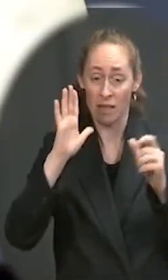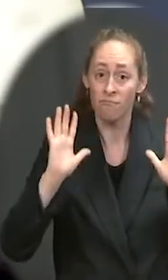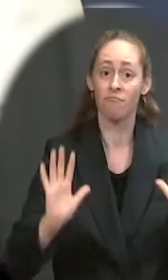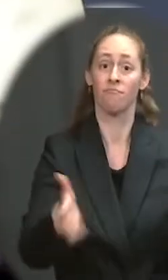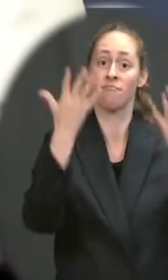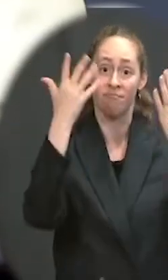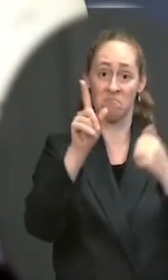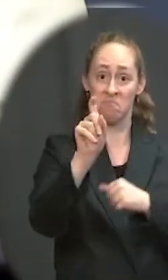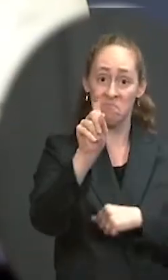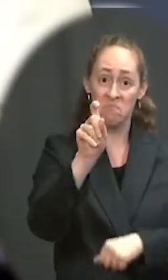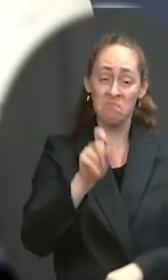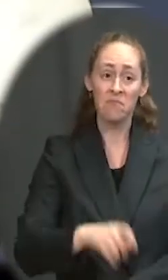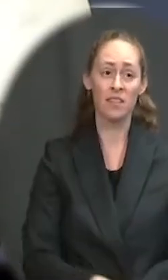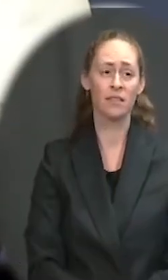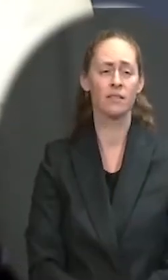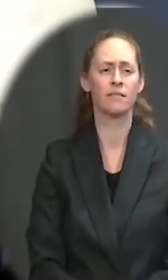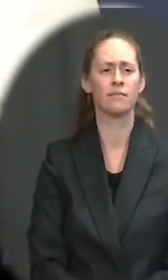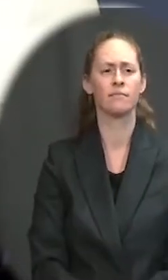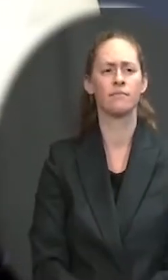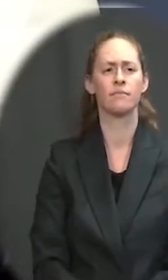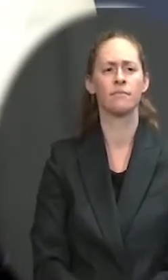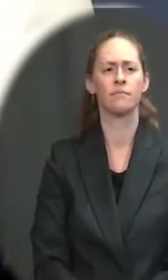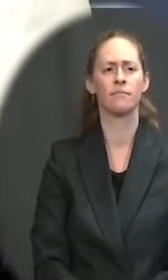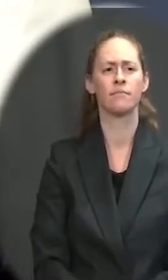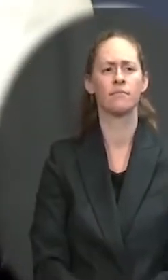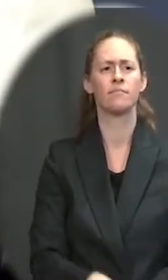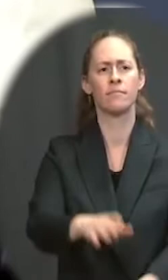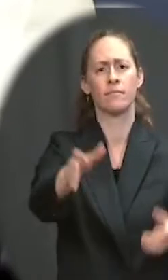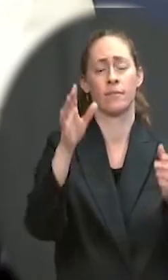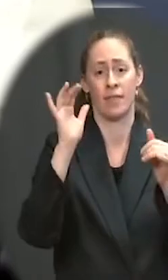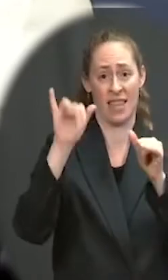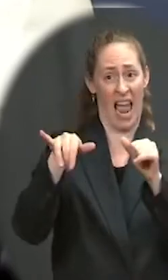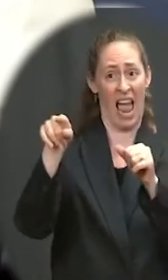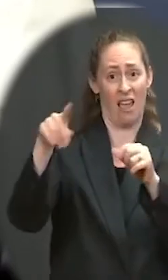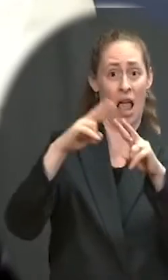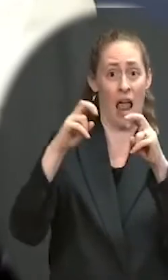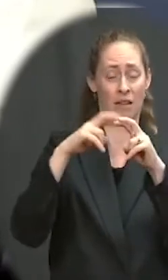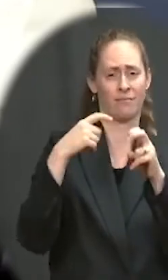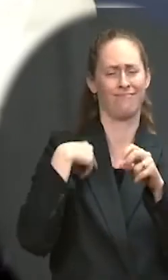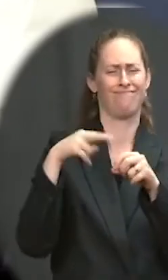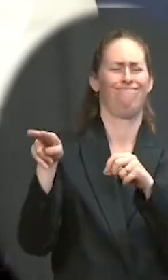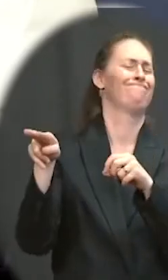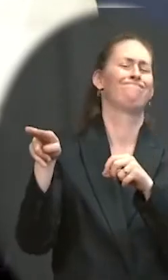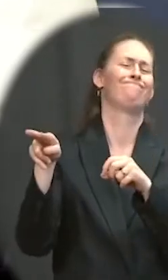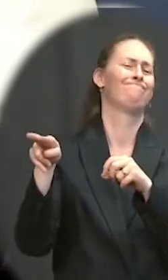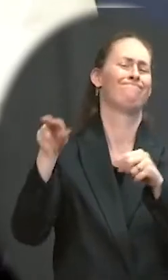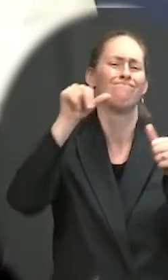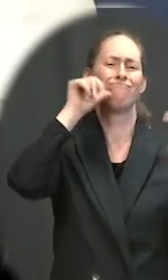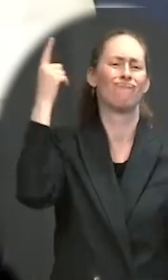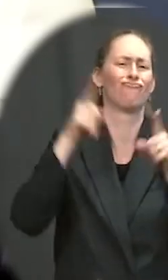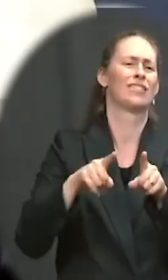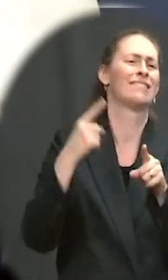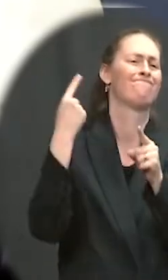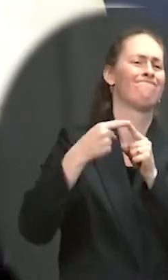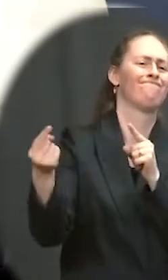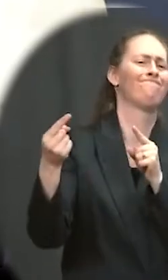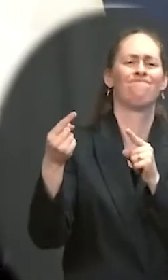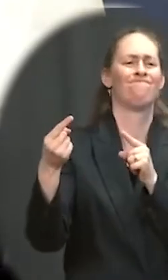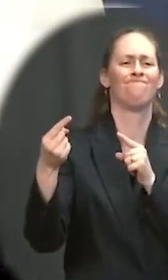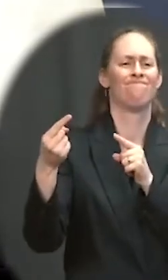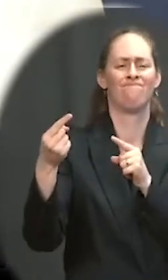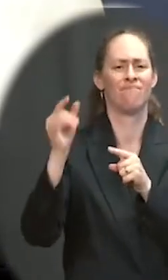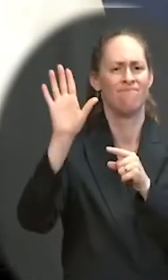as do other independent experts. According to an analysis out this week from Moody's, GDP in 2030 will be more